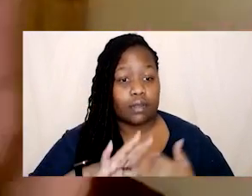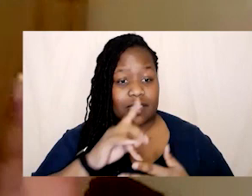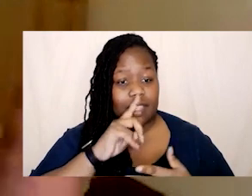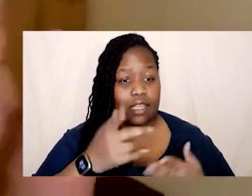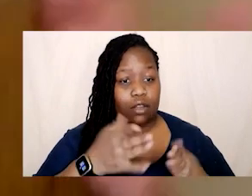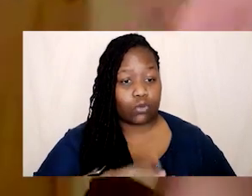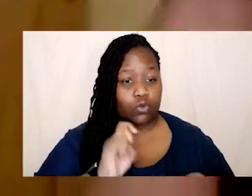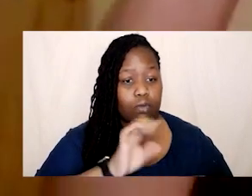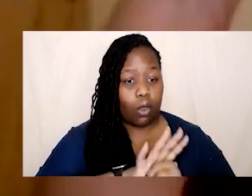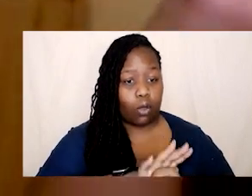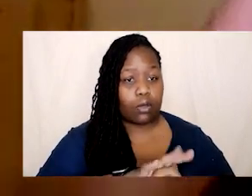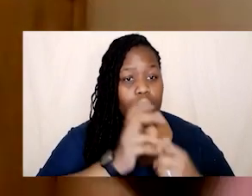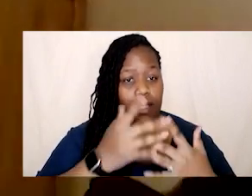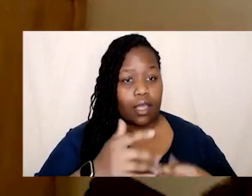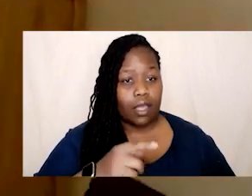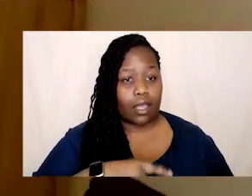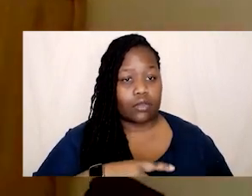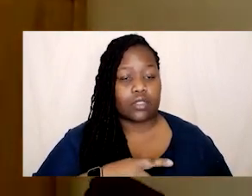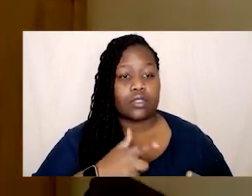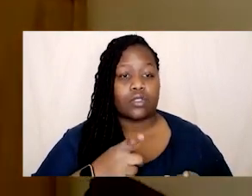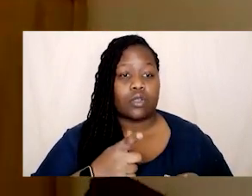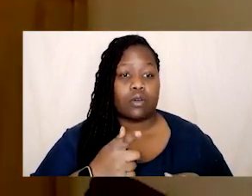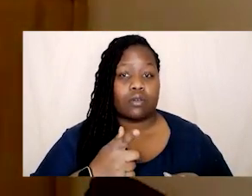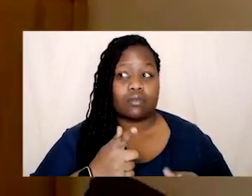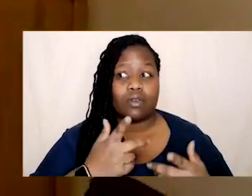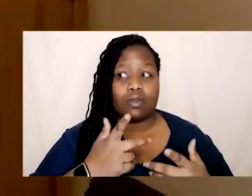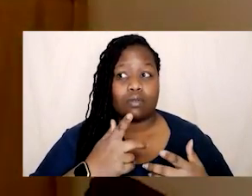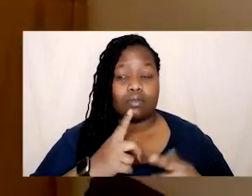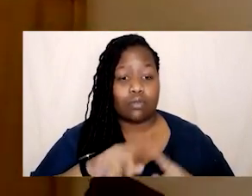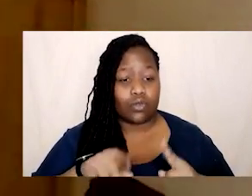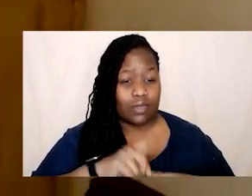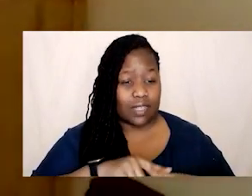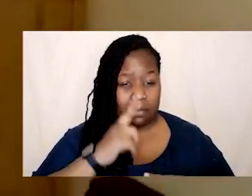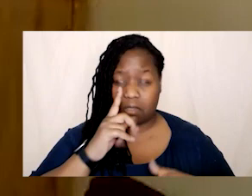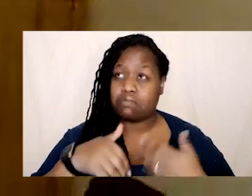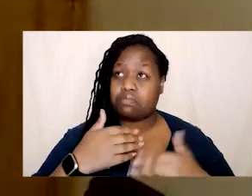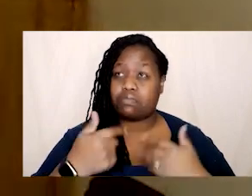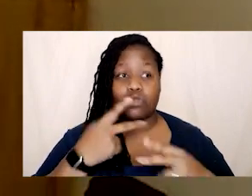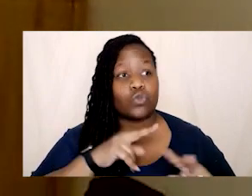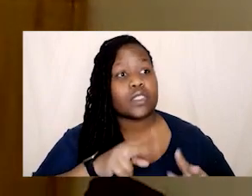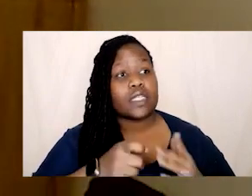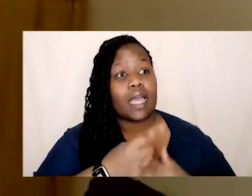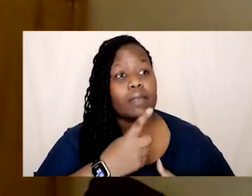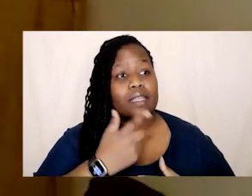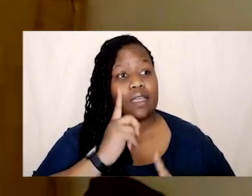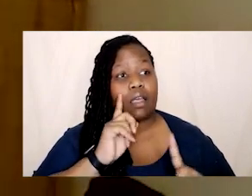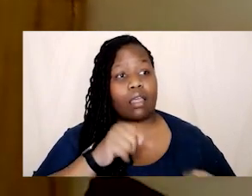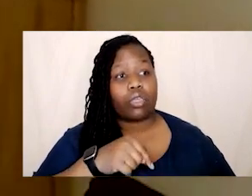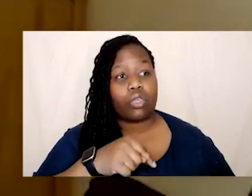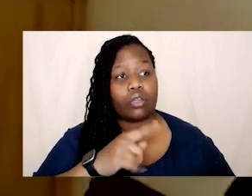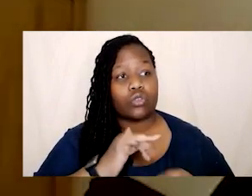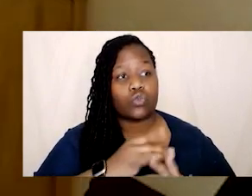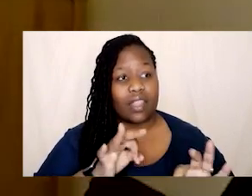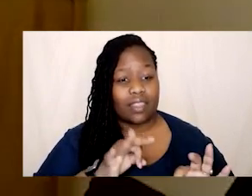passive bystander and seeing all this stuff happen and doing nothing about it but what has really changed for me is reporting is not